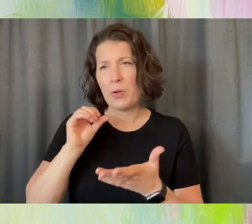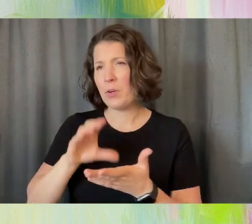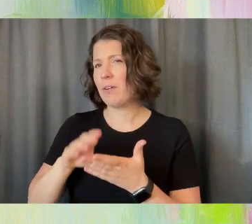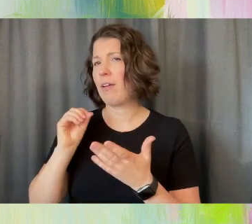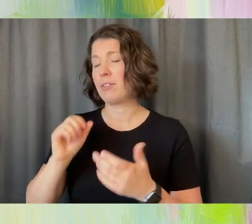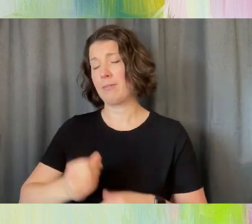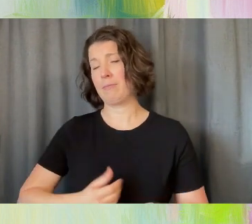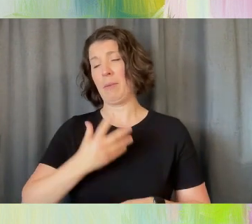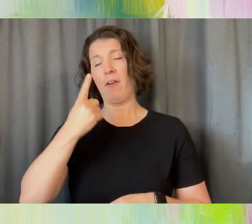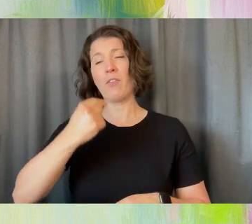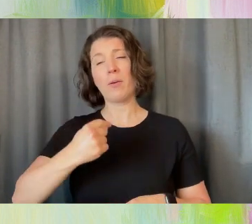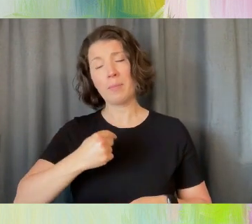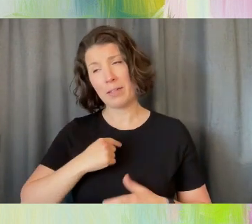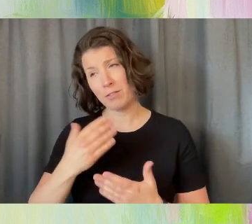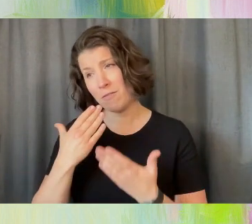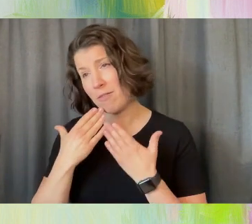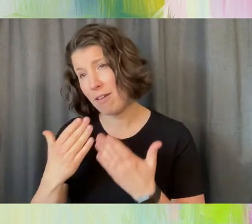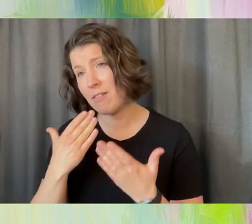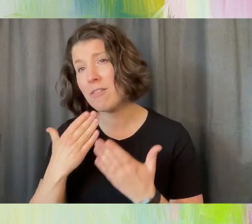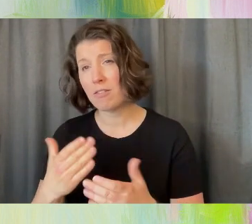joining us and contributing today. Thank you for having me. Sylvia.